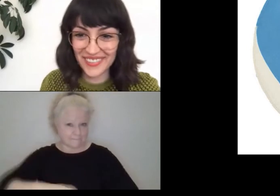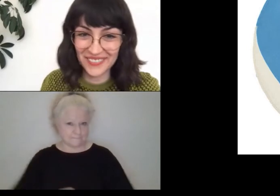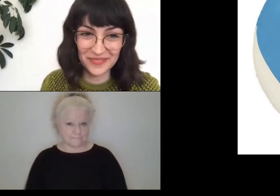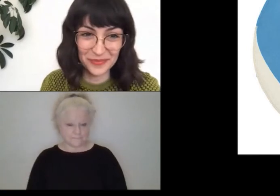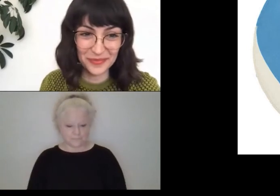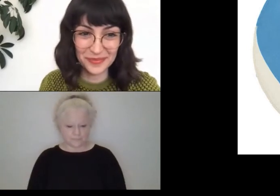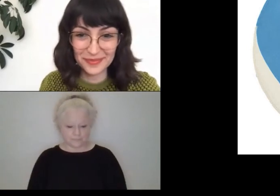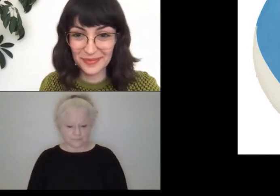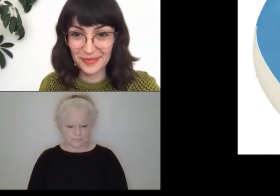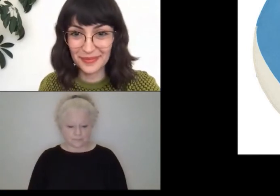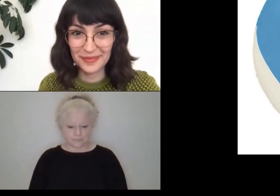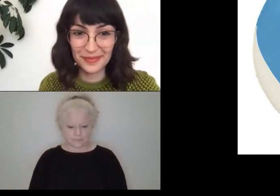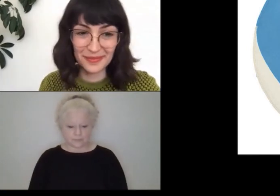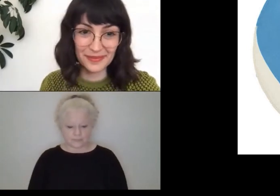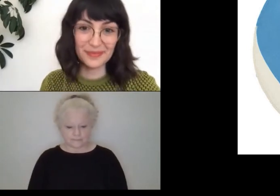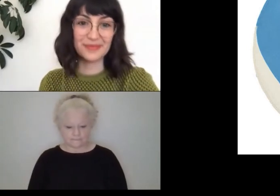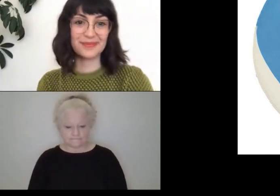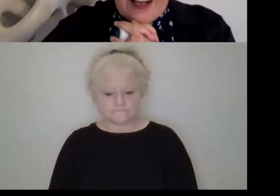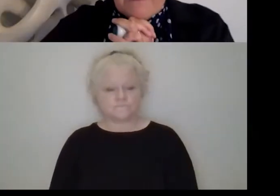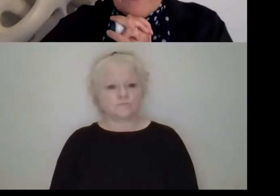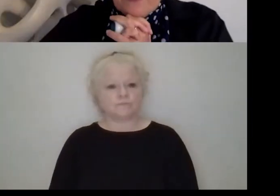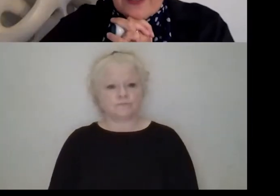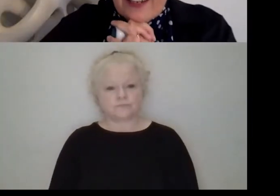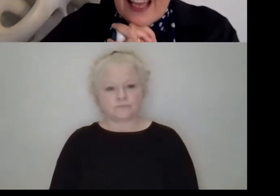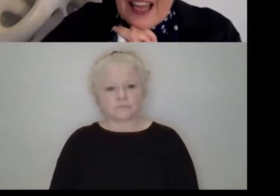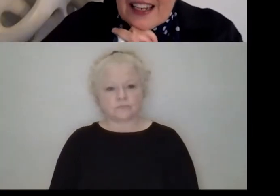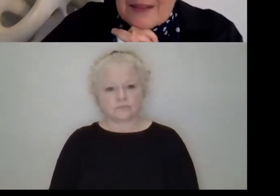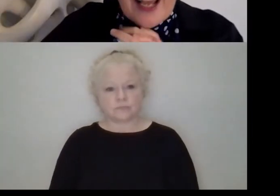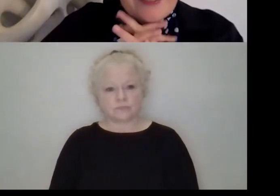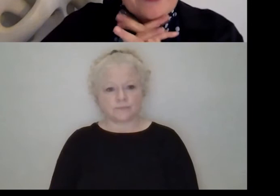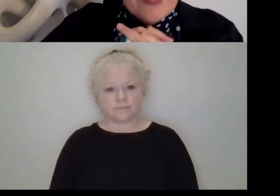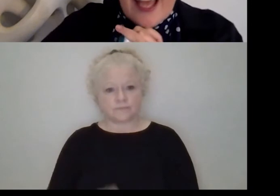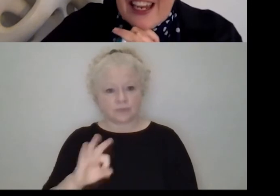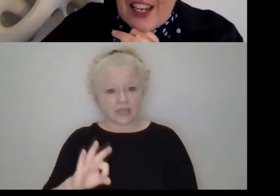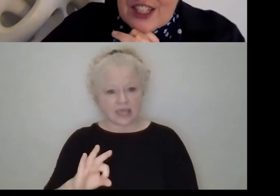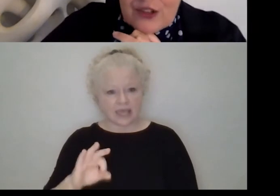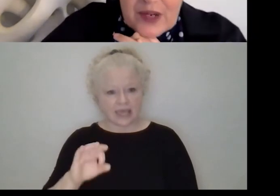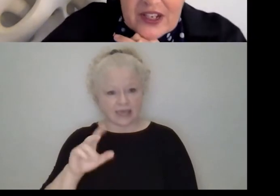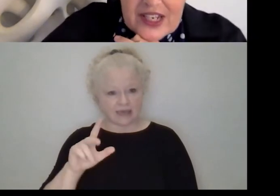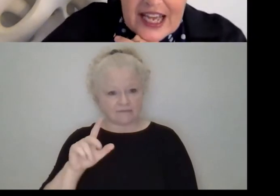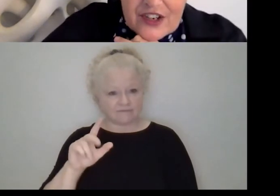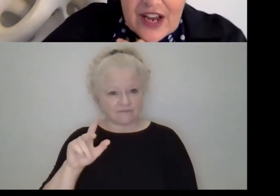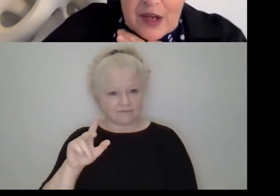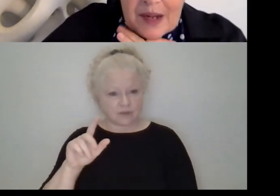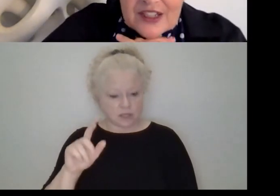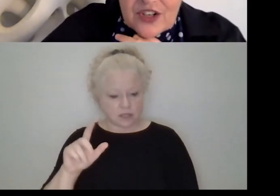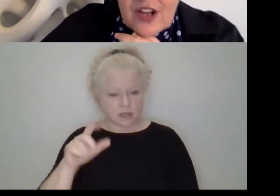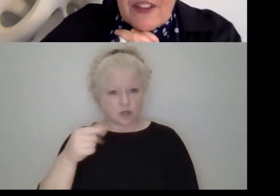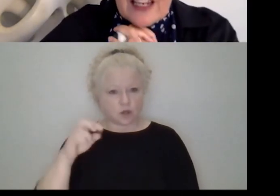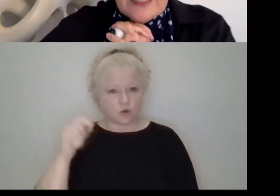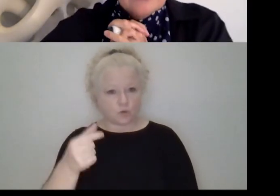you. Yeah. Thank you so much, Marisol. And if we could get Tayer Ken. So, if we could get Greg